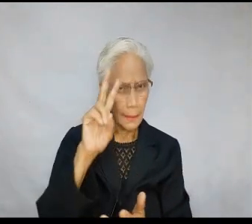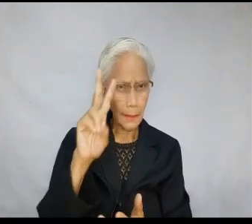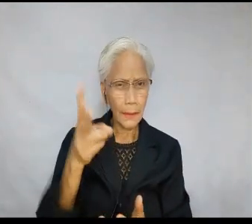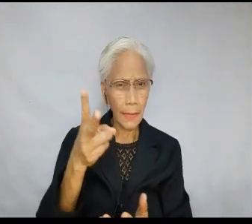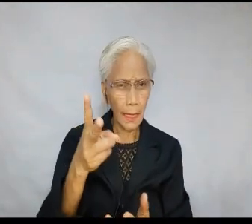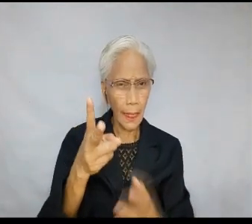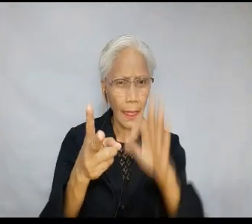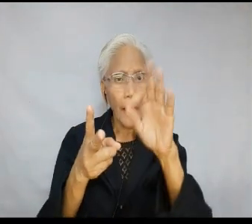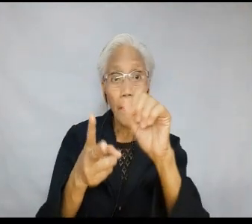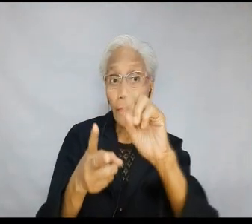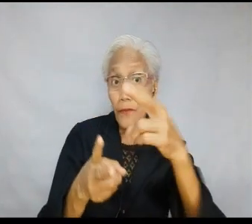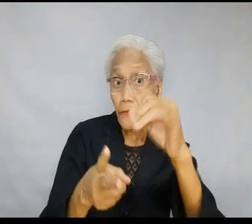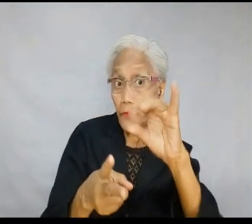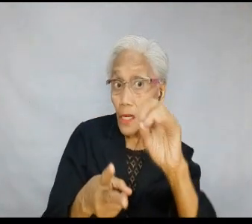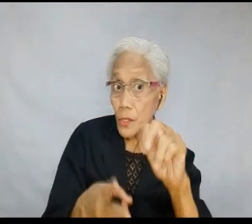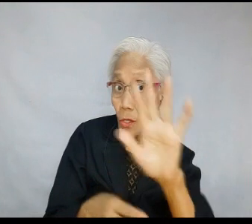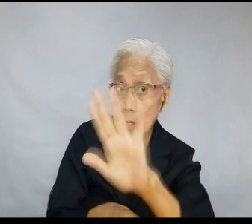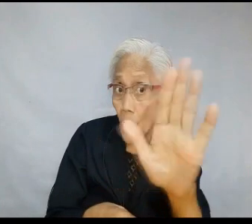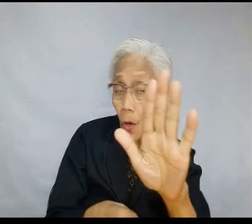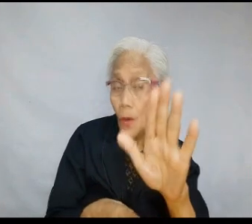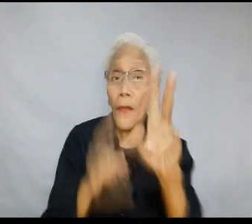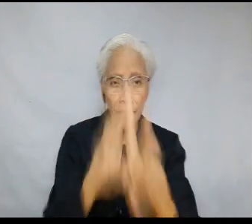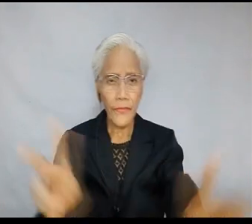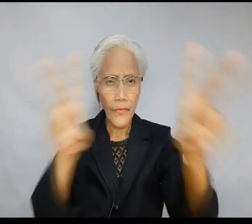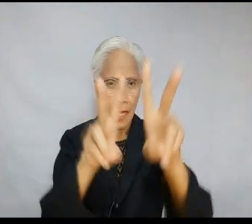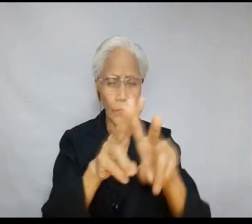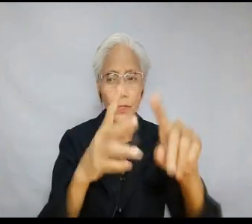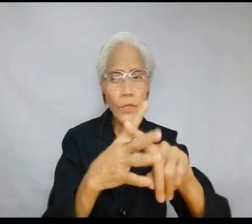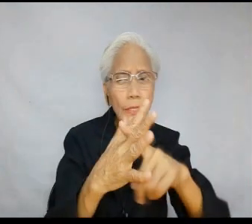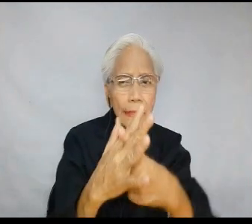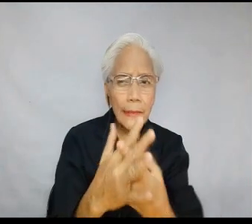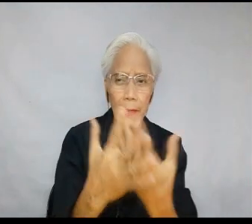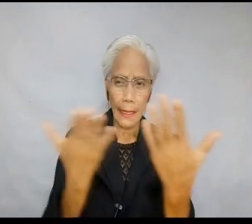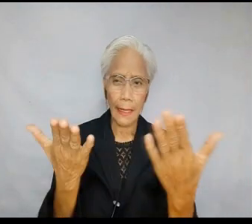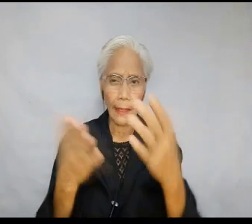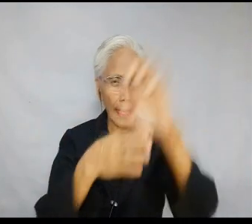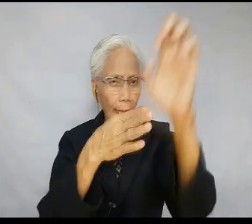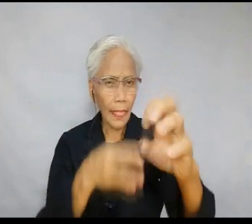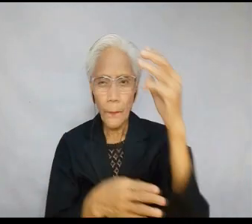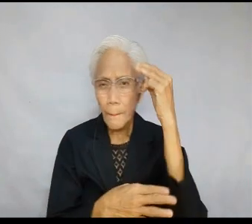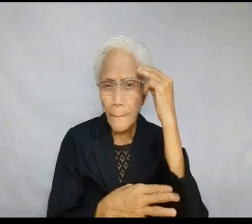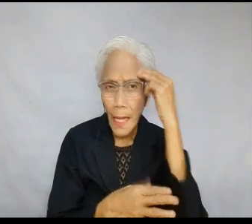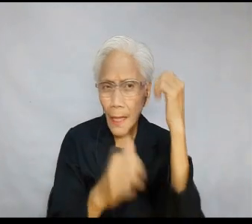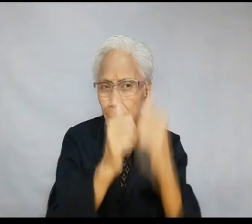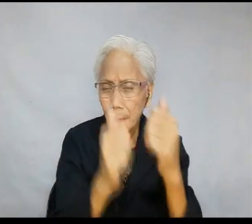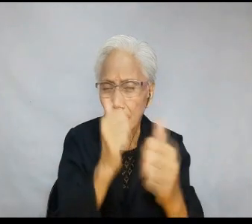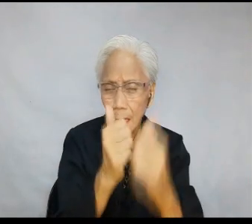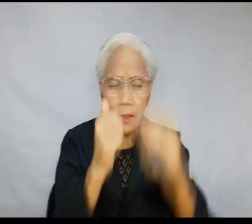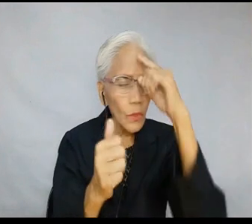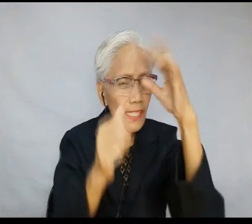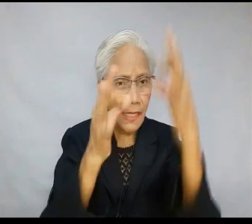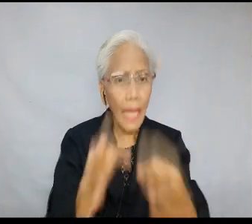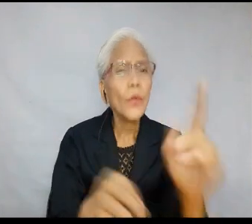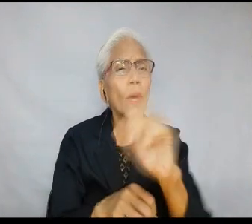happened. 16. Fashion your values. 17. begin with the end in